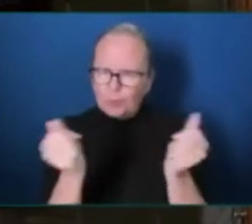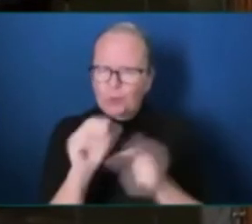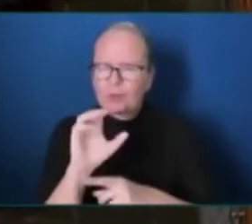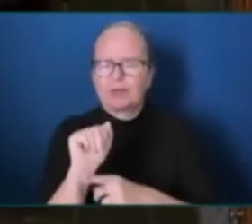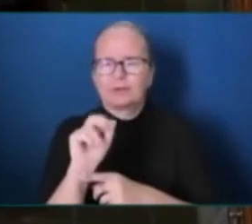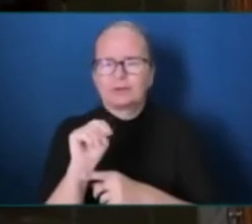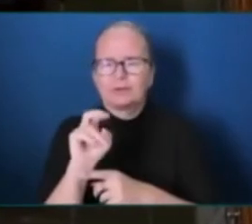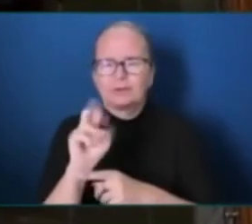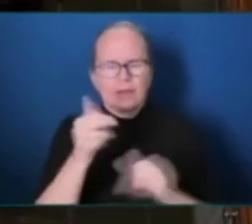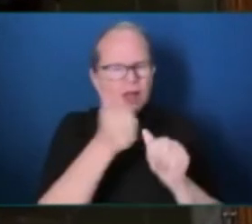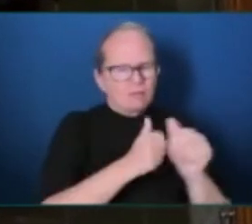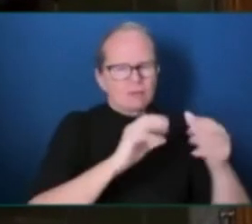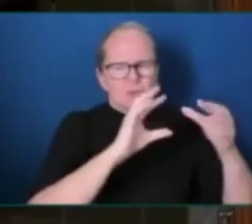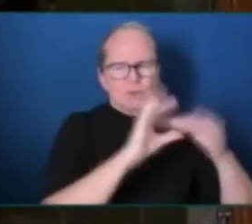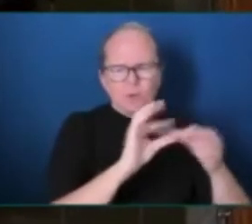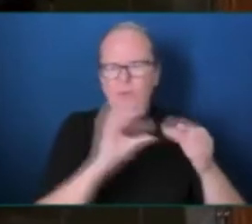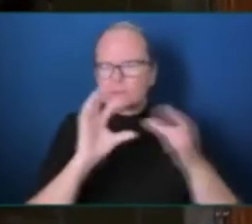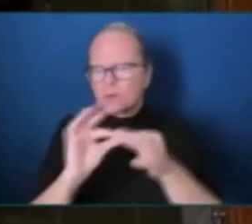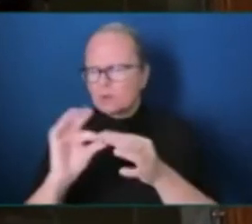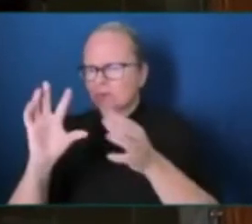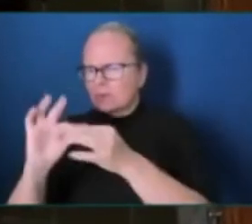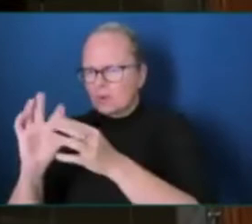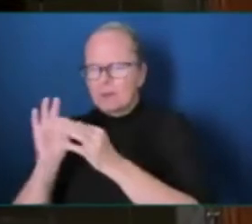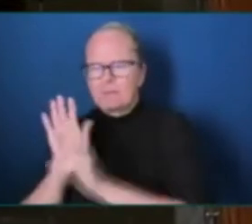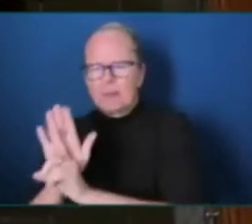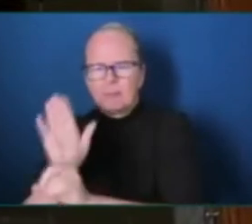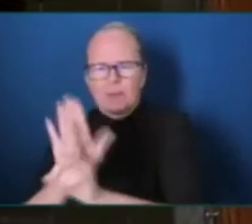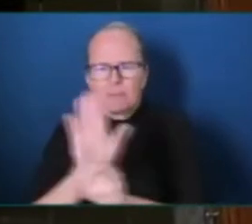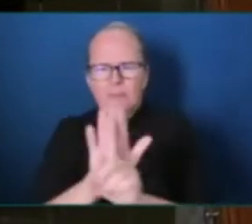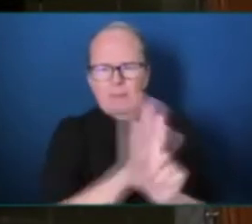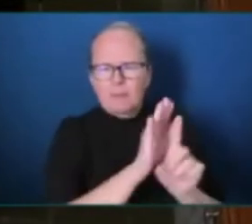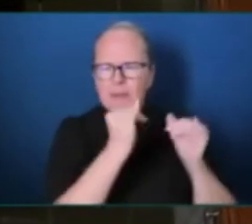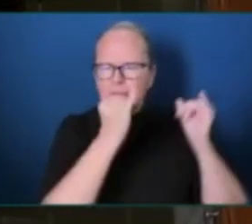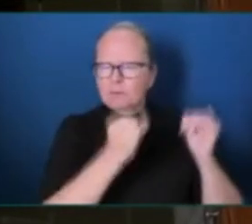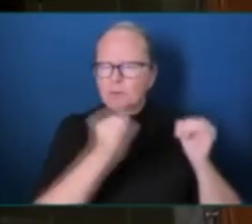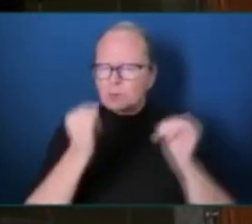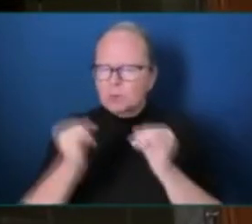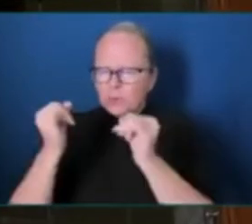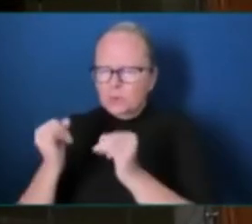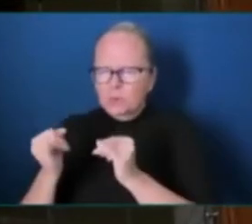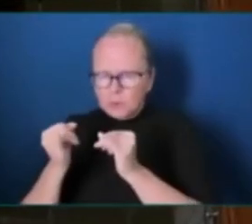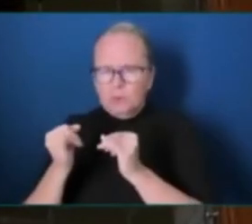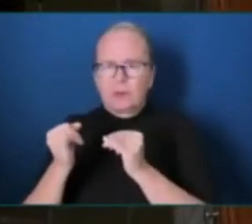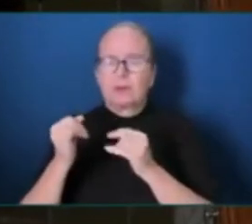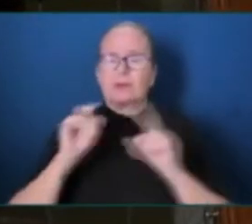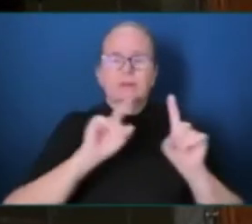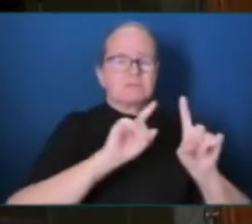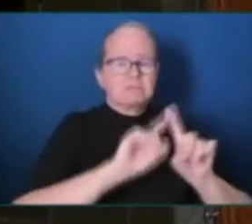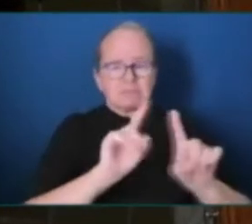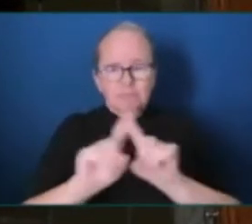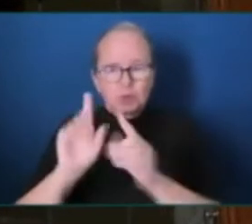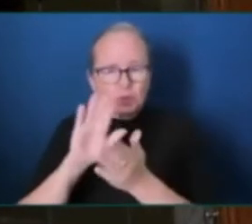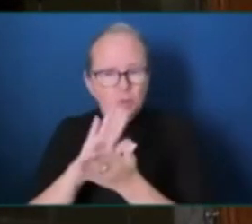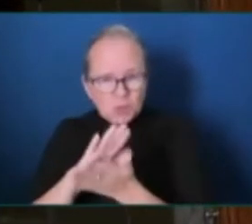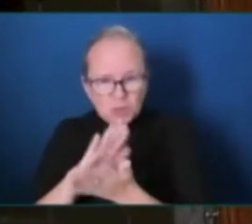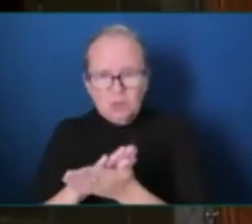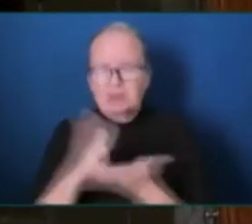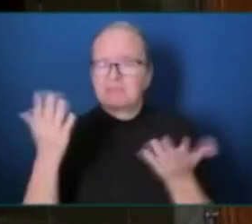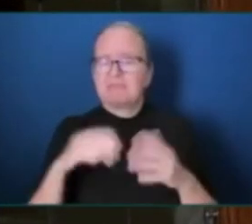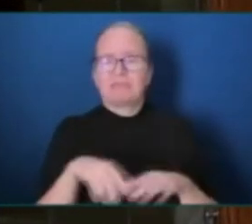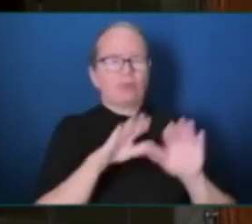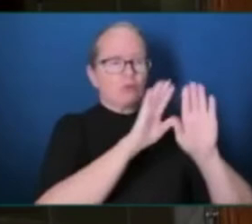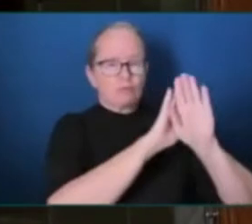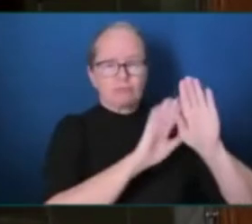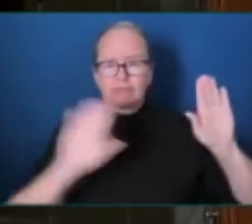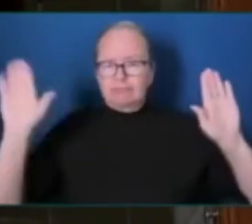schools, and today I just want to share a few words about Aspenwood Elementary in Port Moody and its inspiring principal,